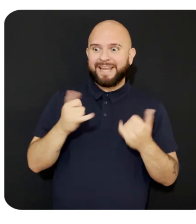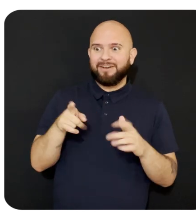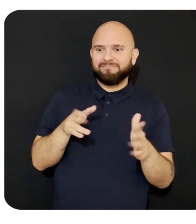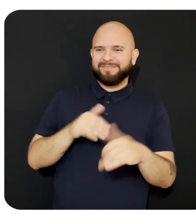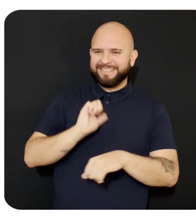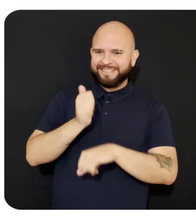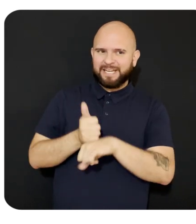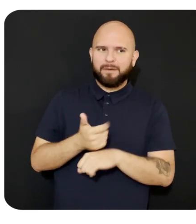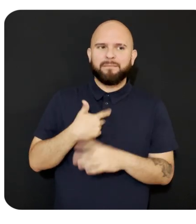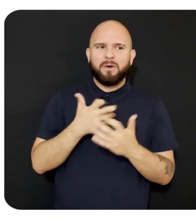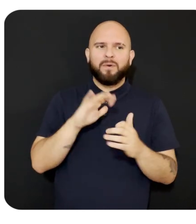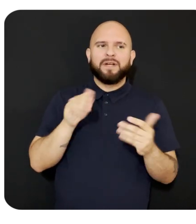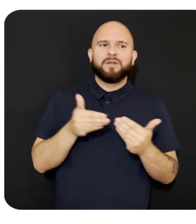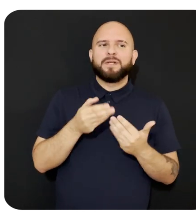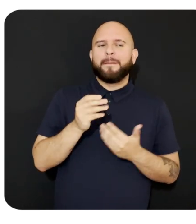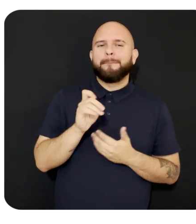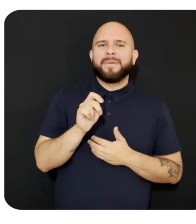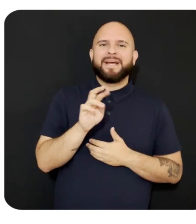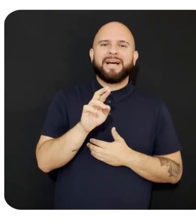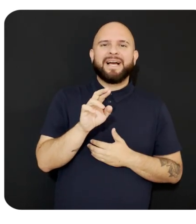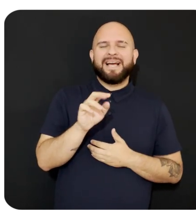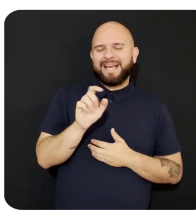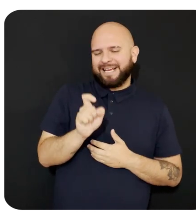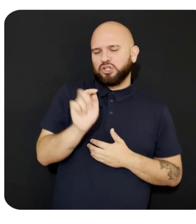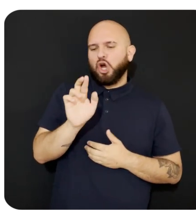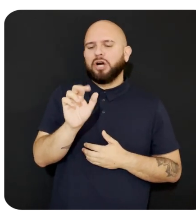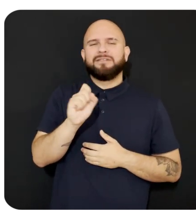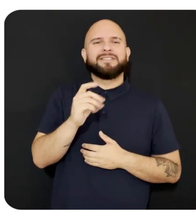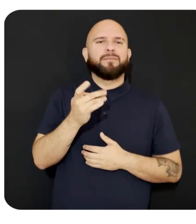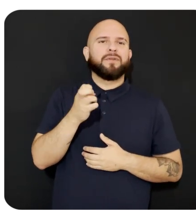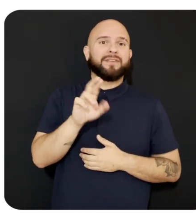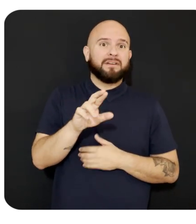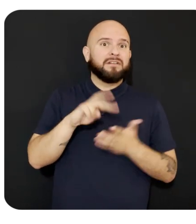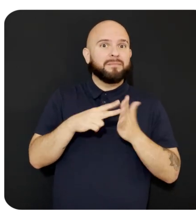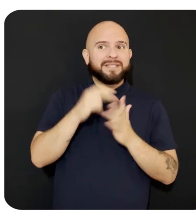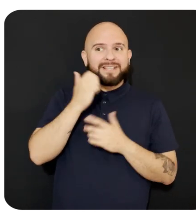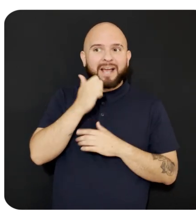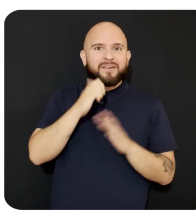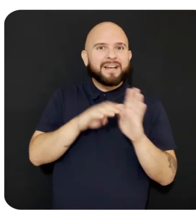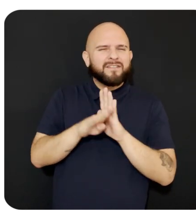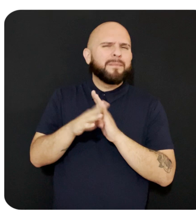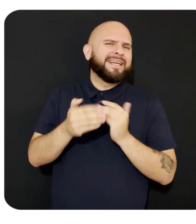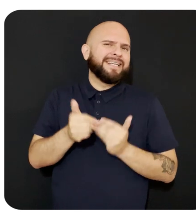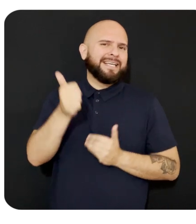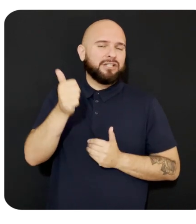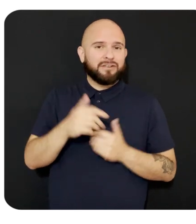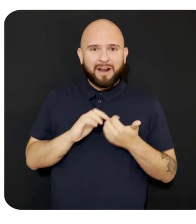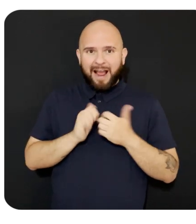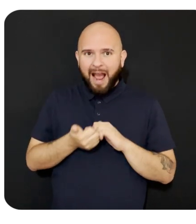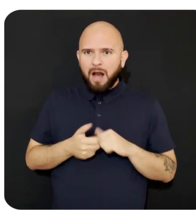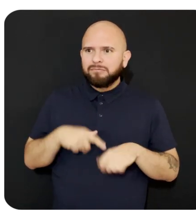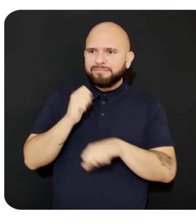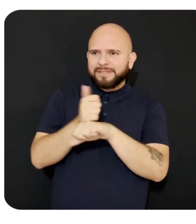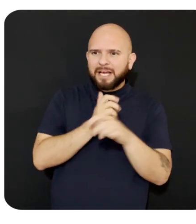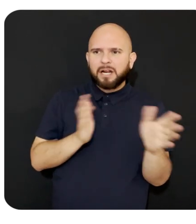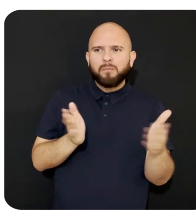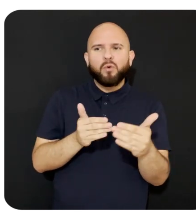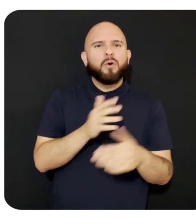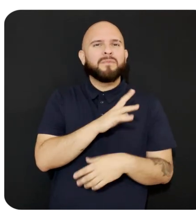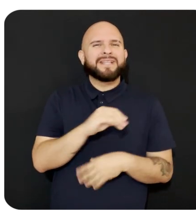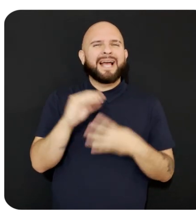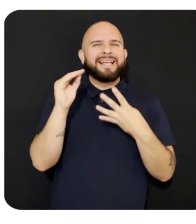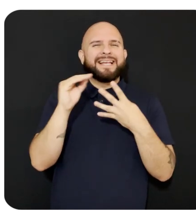XR simulator. It makes day-to-day development easier by simulating rooms and enabling testing and debugging of apps